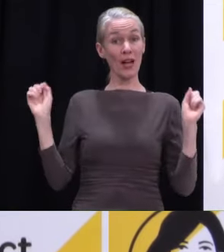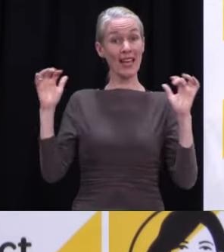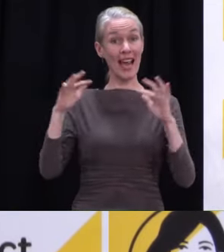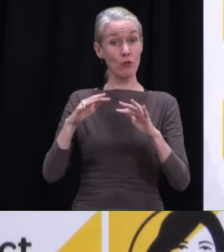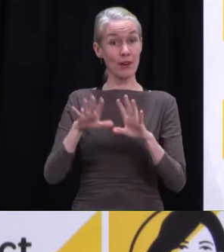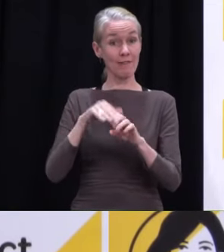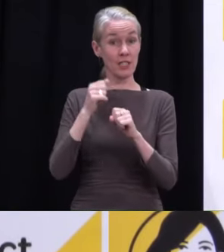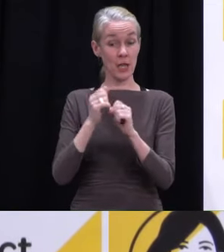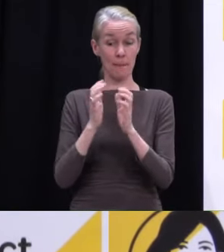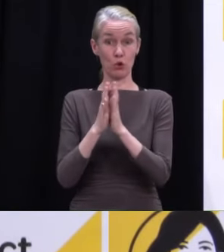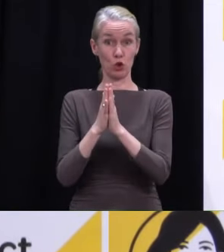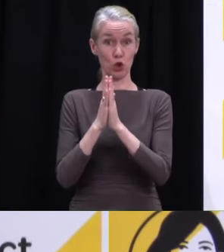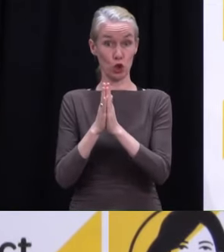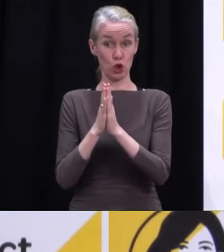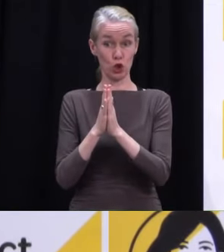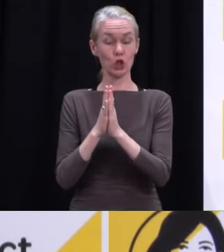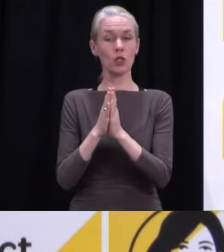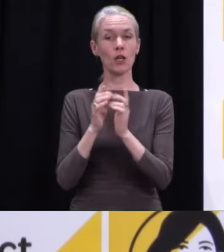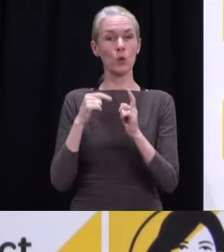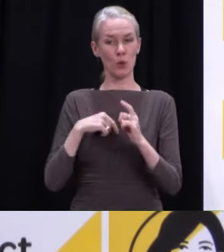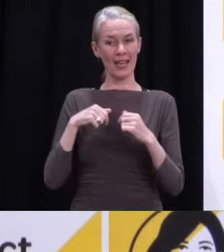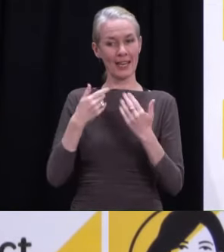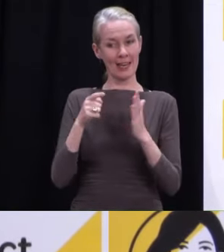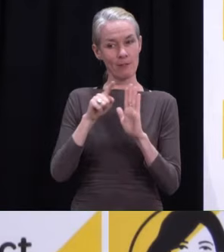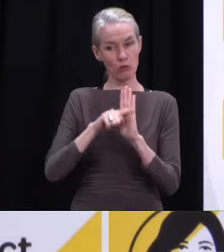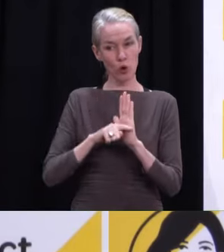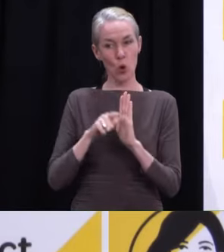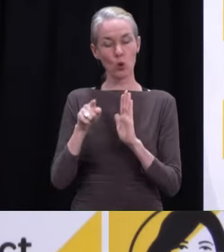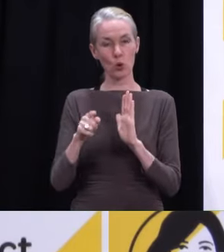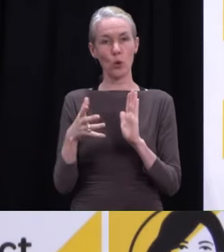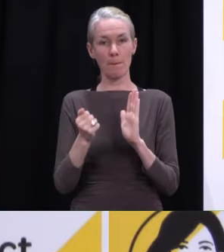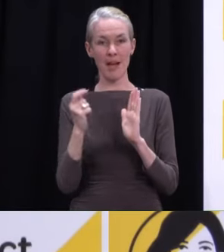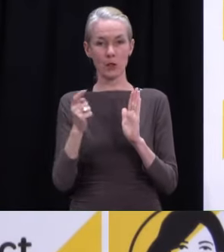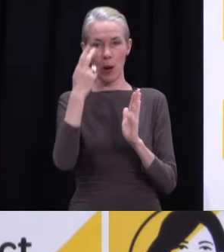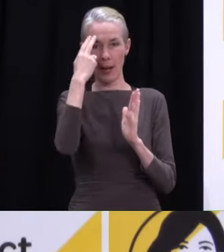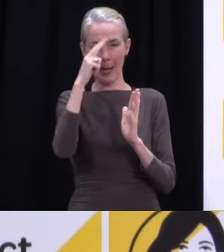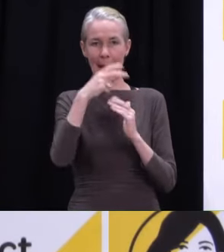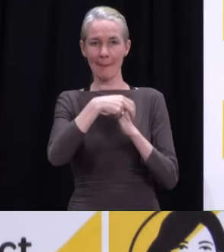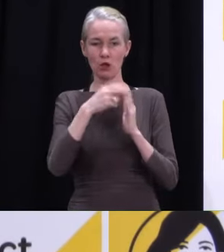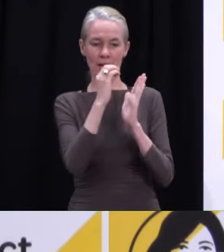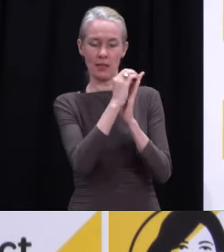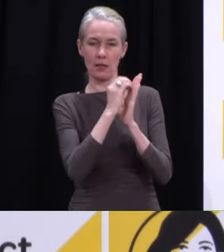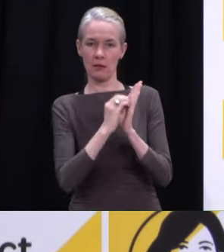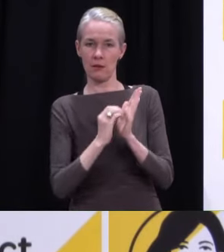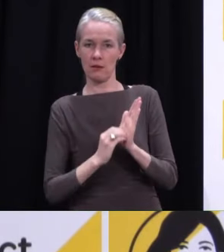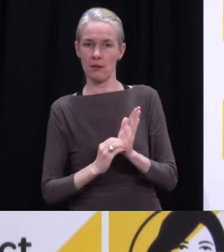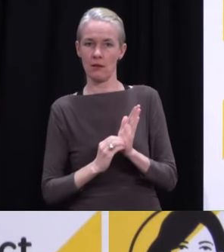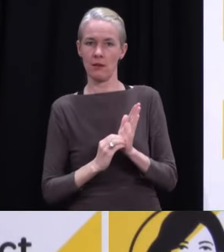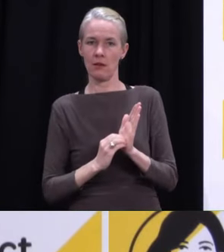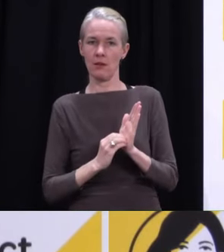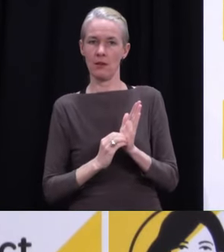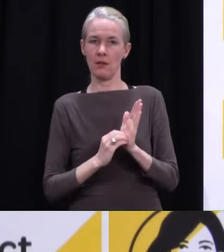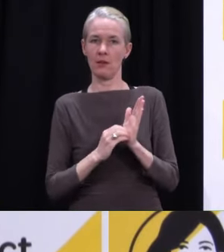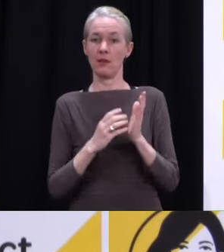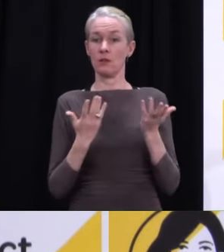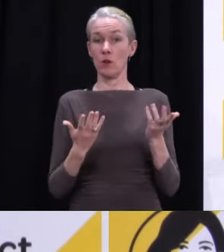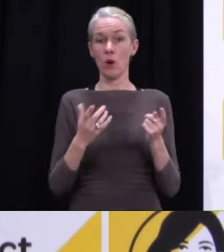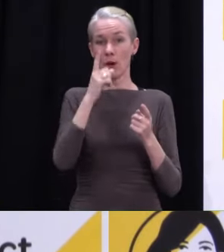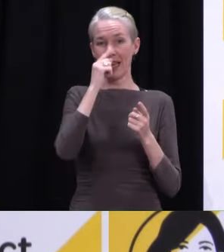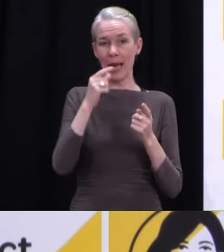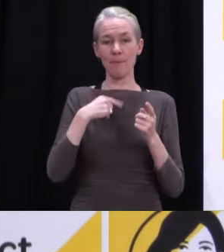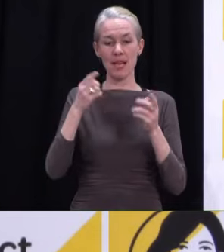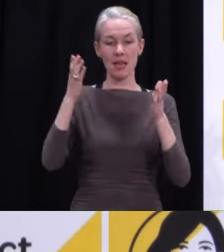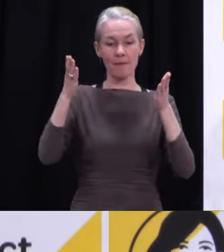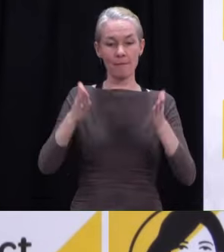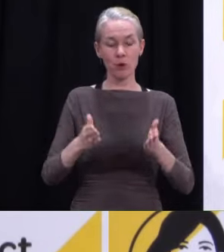record keeping there. So, we are asking people to keep mandatory records, whether it's a funeral, whether it's a wedding, whether